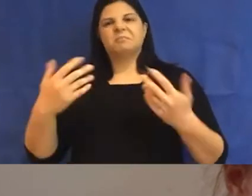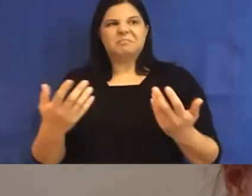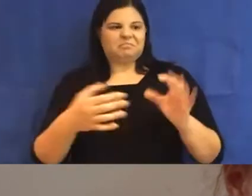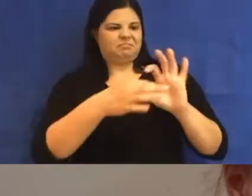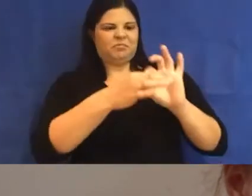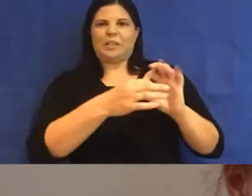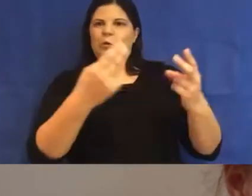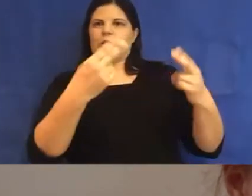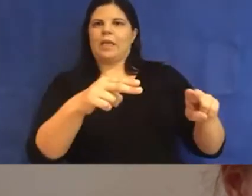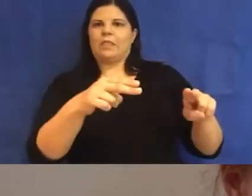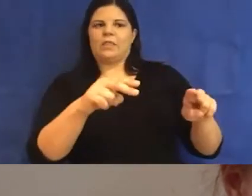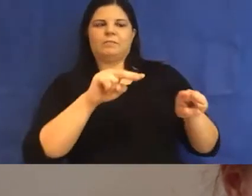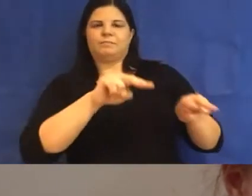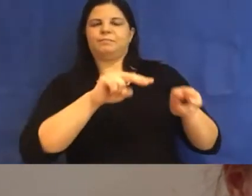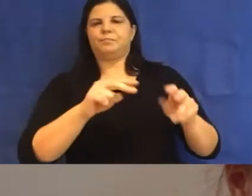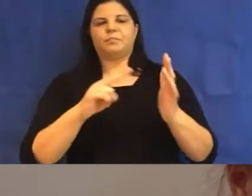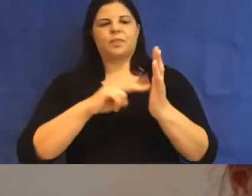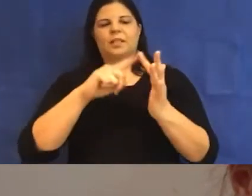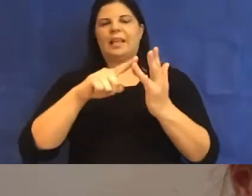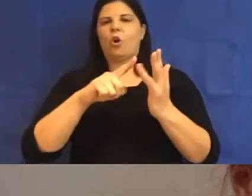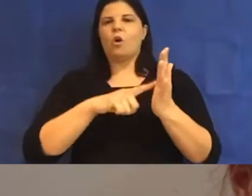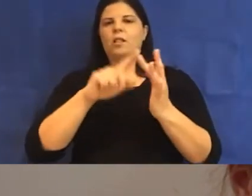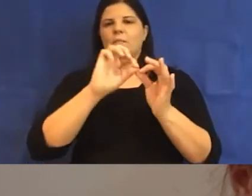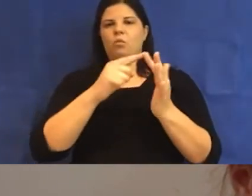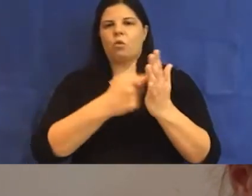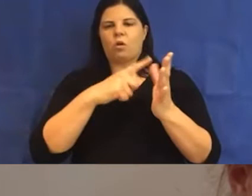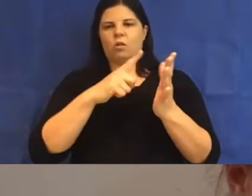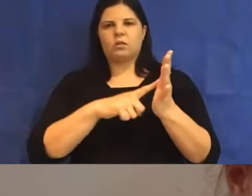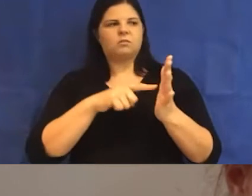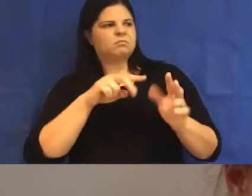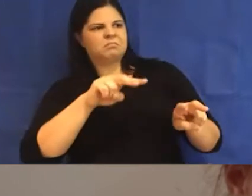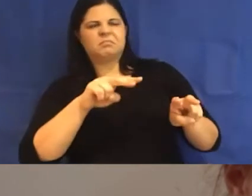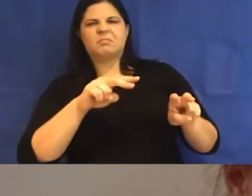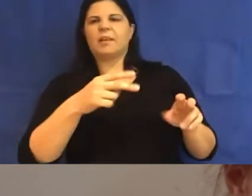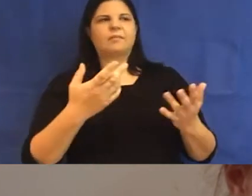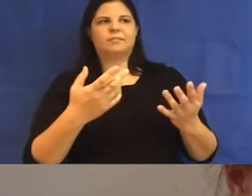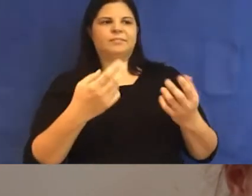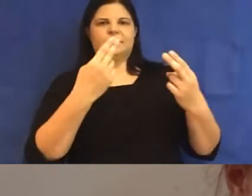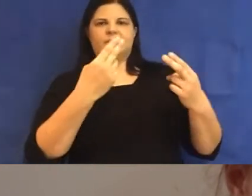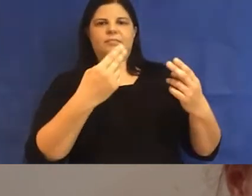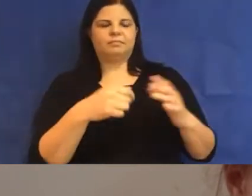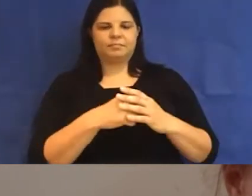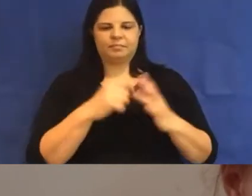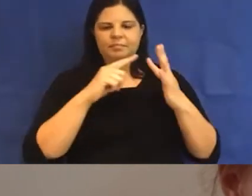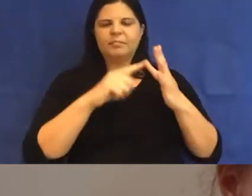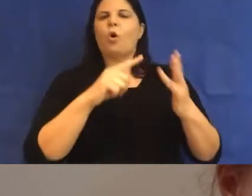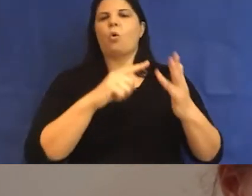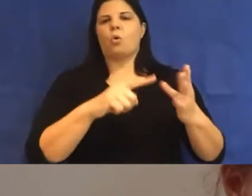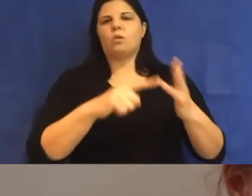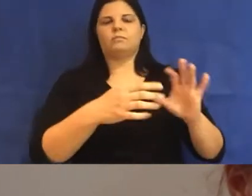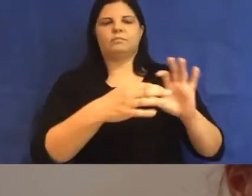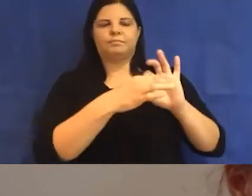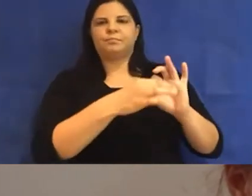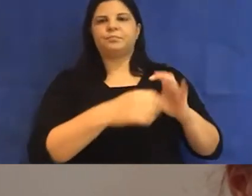From the neoliberal power relation emerges a subject in a constant and inescapable relationship with debt. Maturity is proved through the